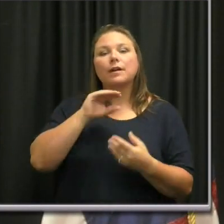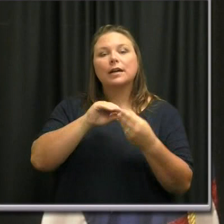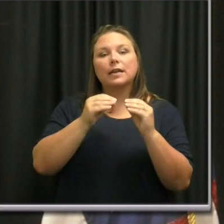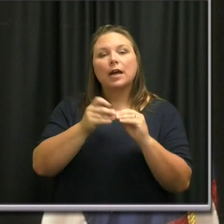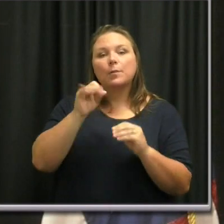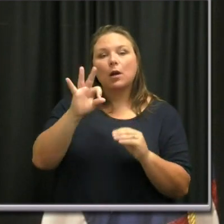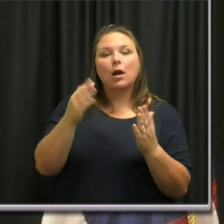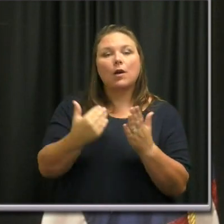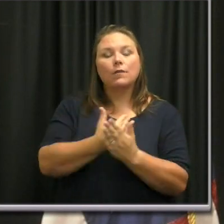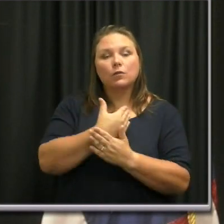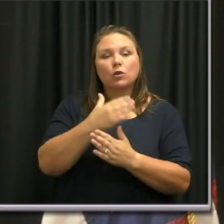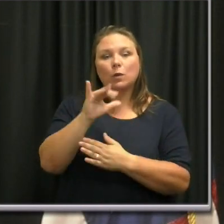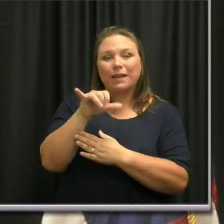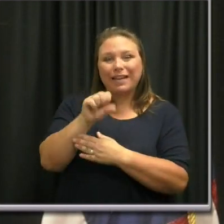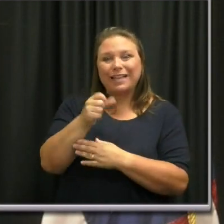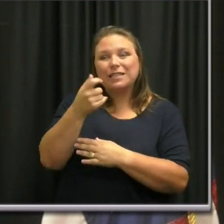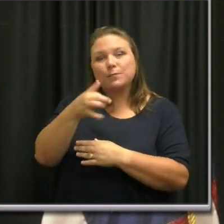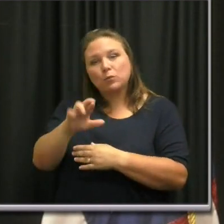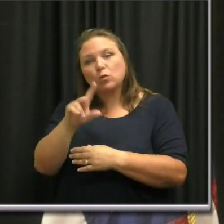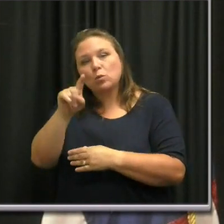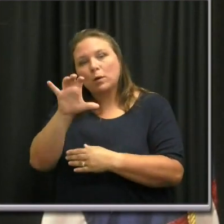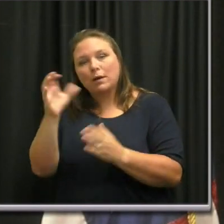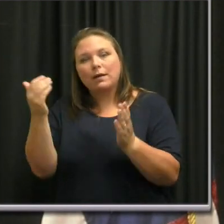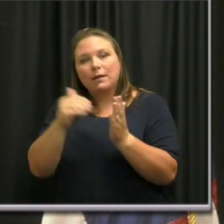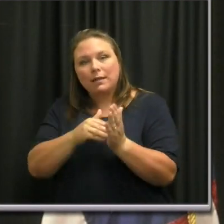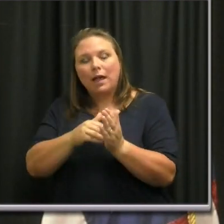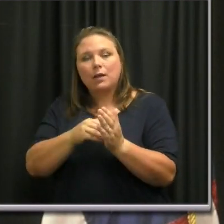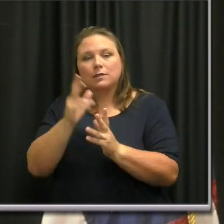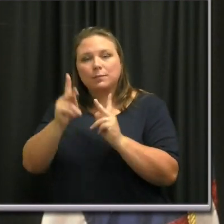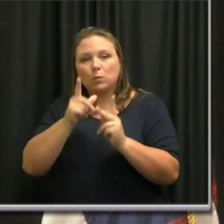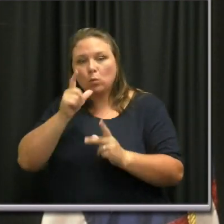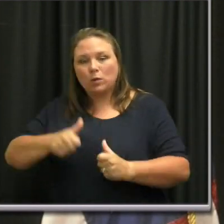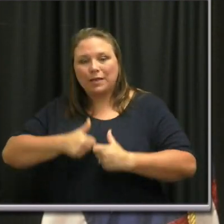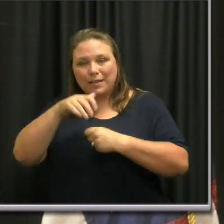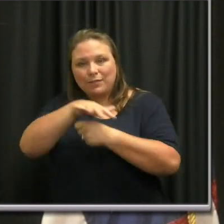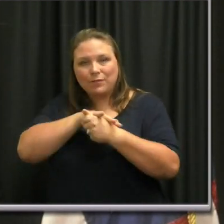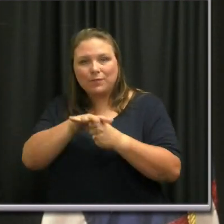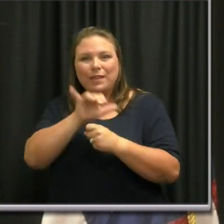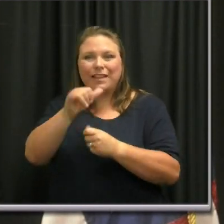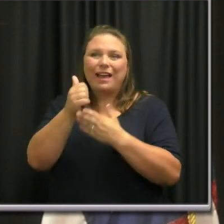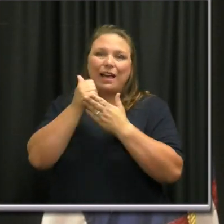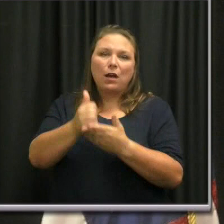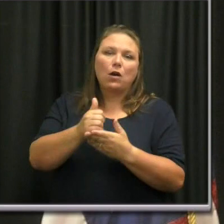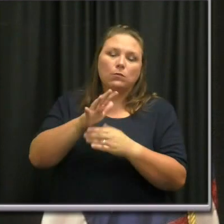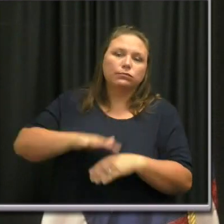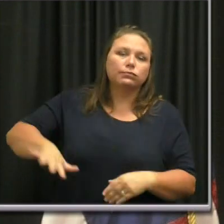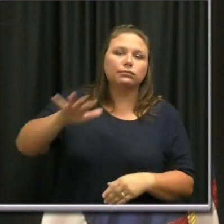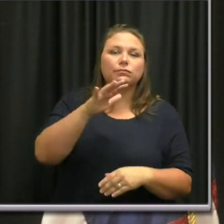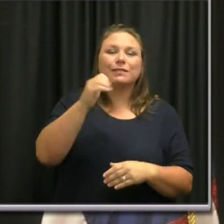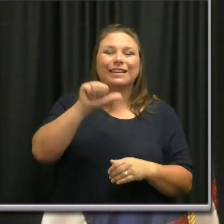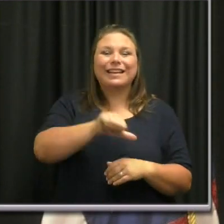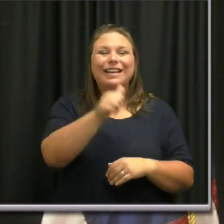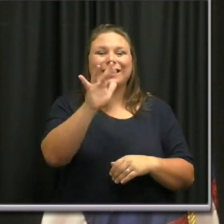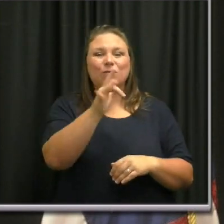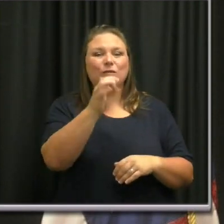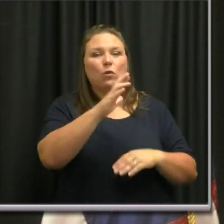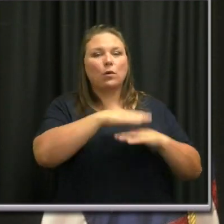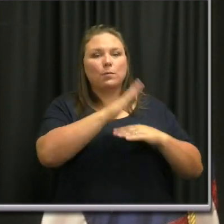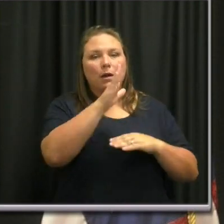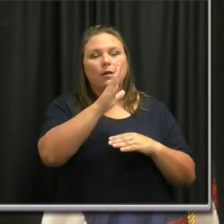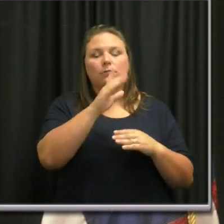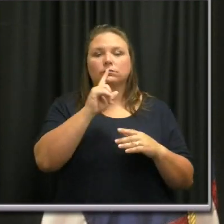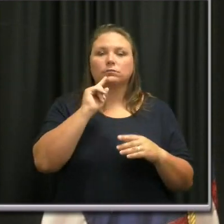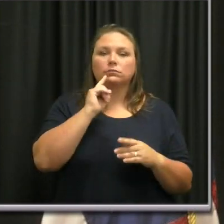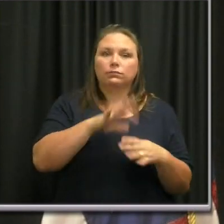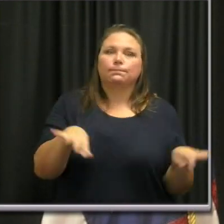residents that helps equalize this across the country. Anything from 25 or above is determined critical